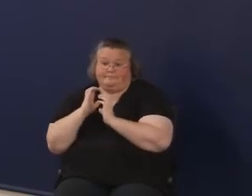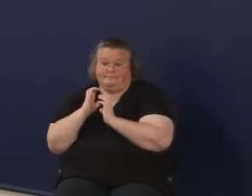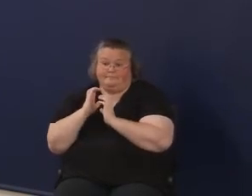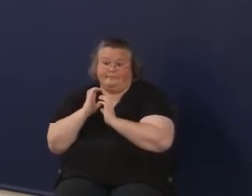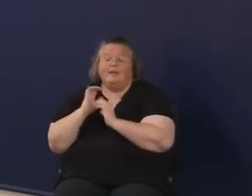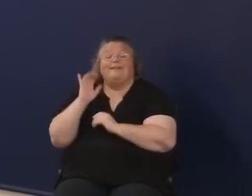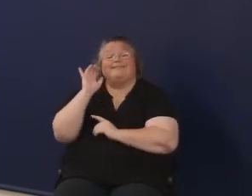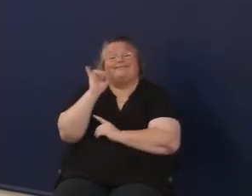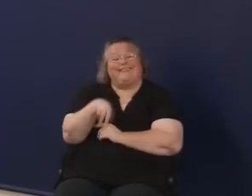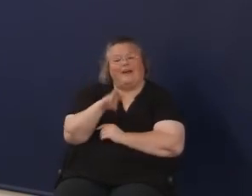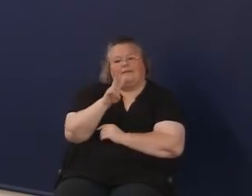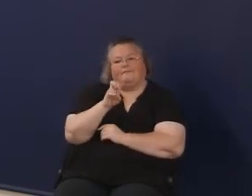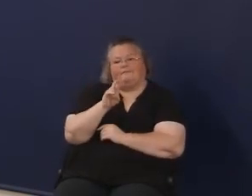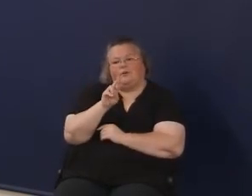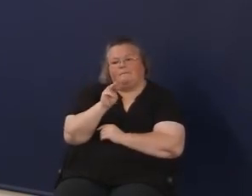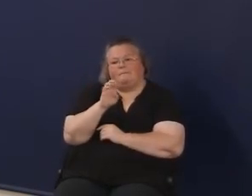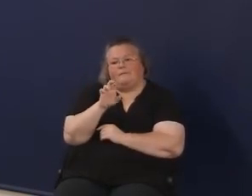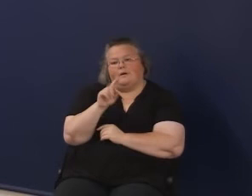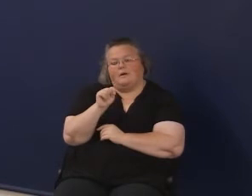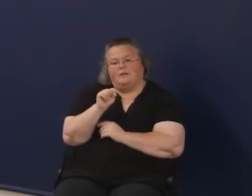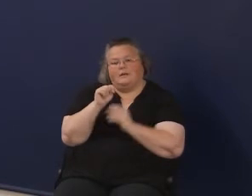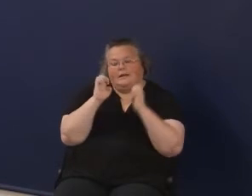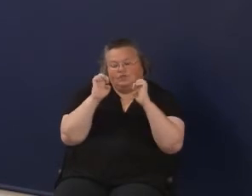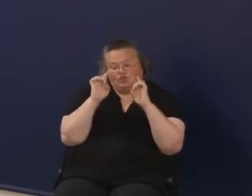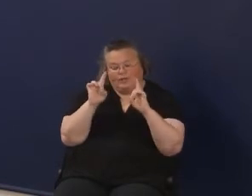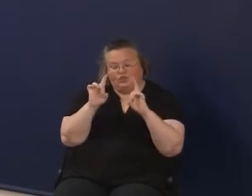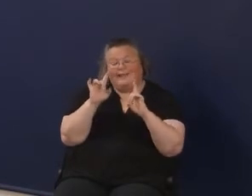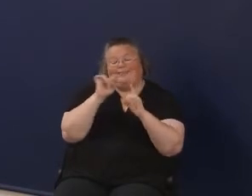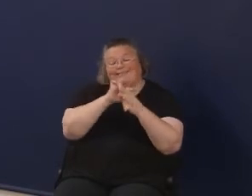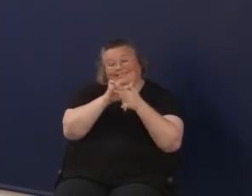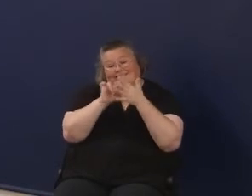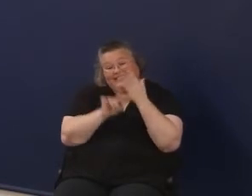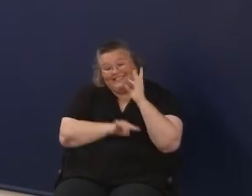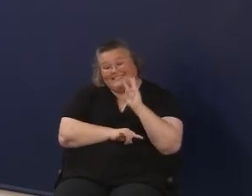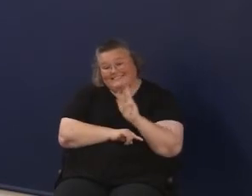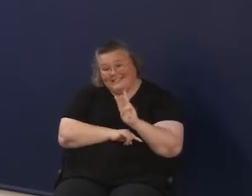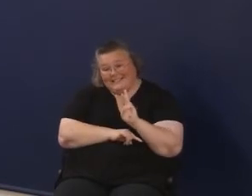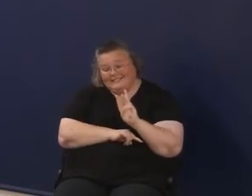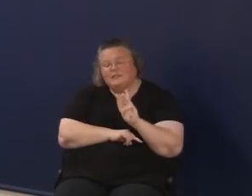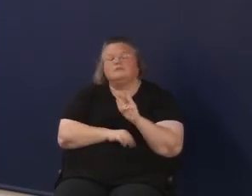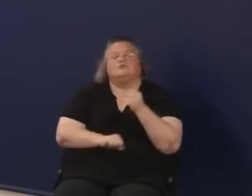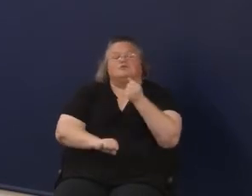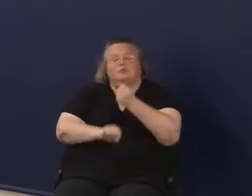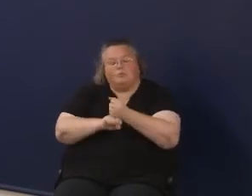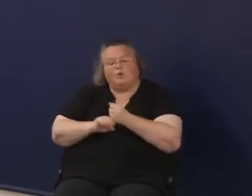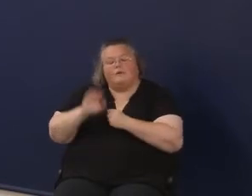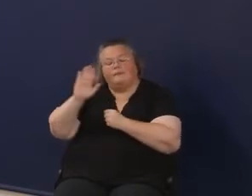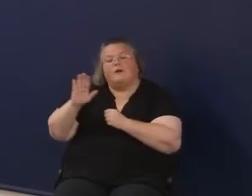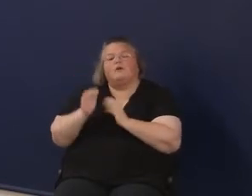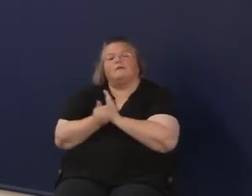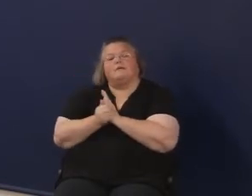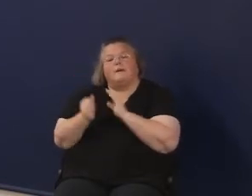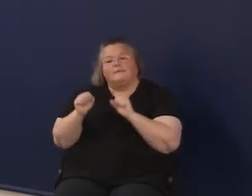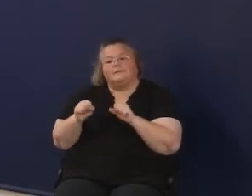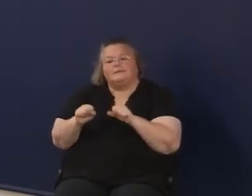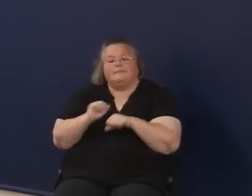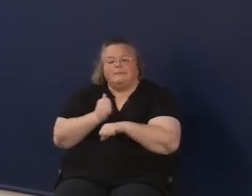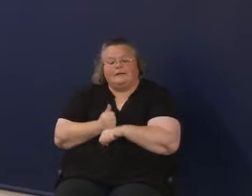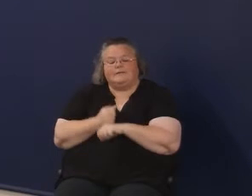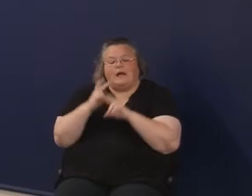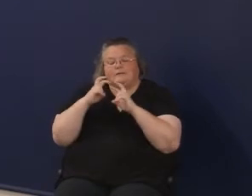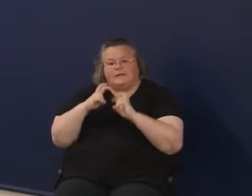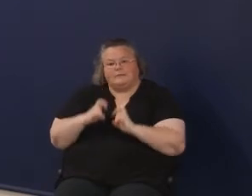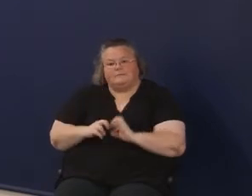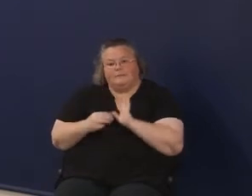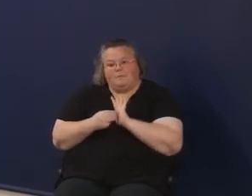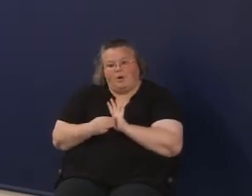used in Vermont to help support what their sort of competency-based assessment model looks like. And we